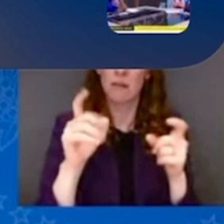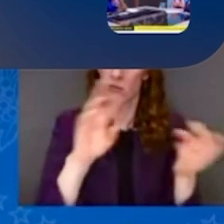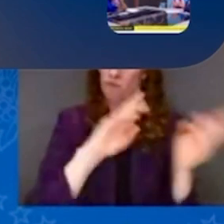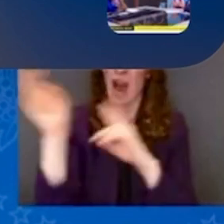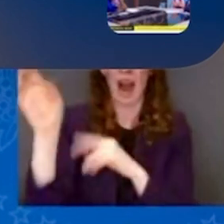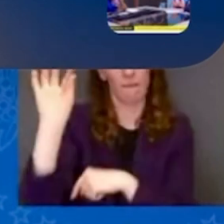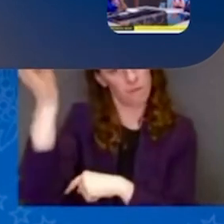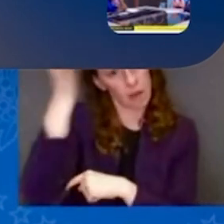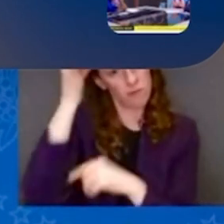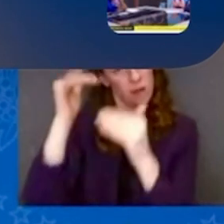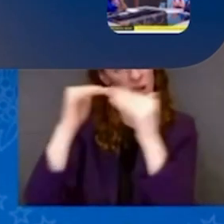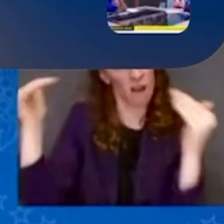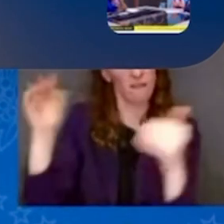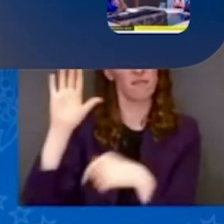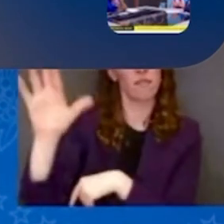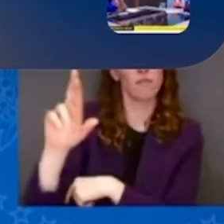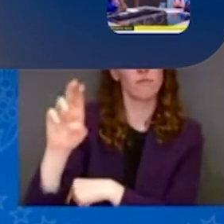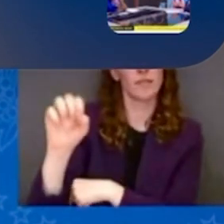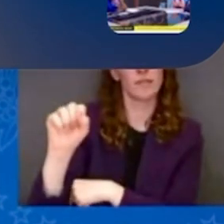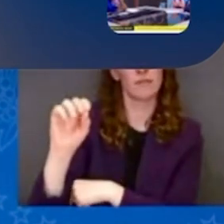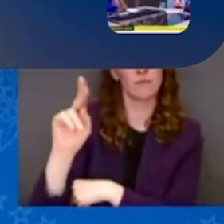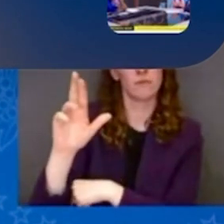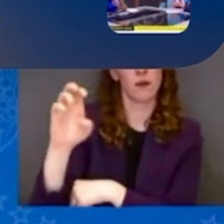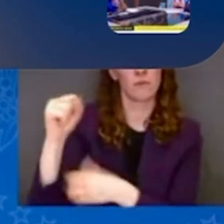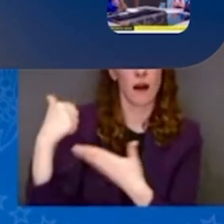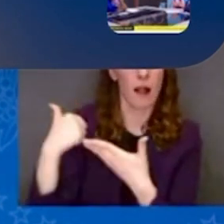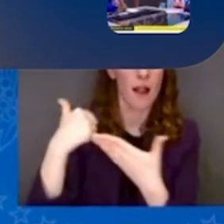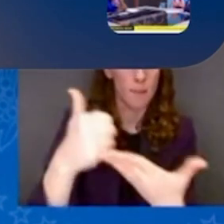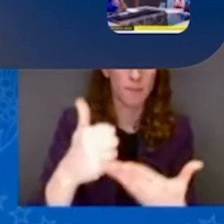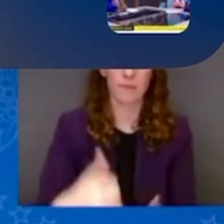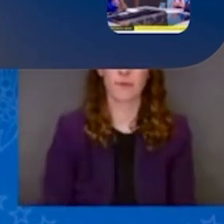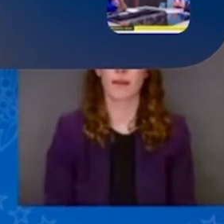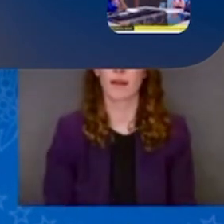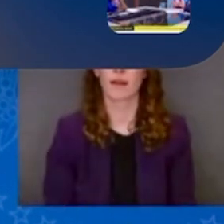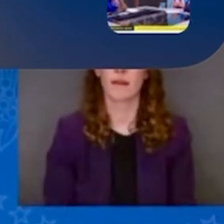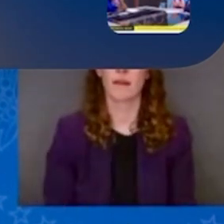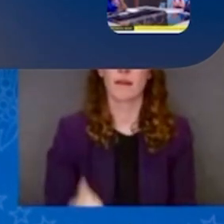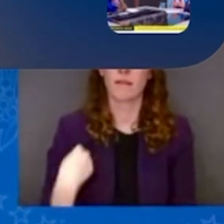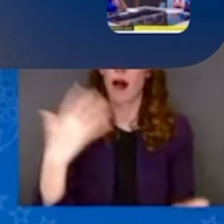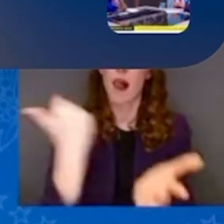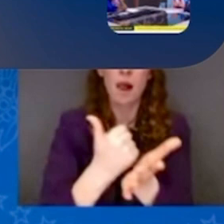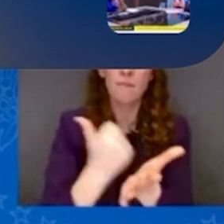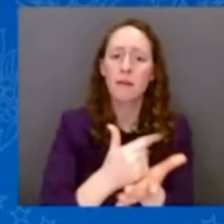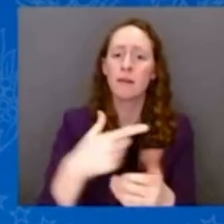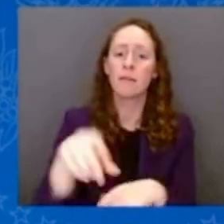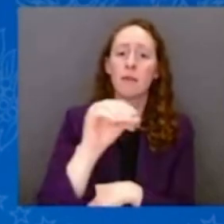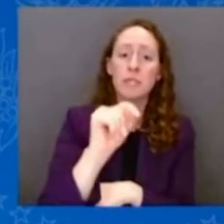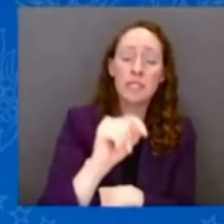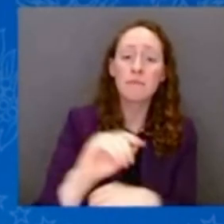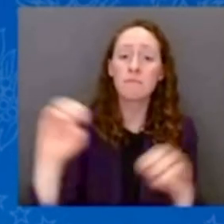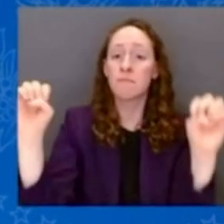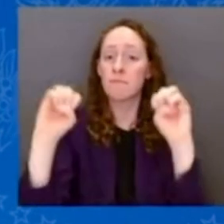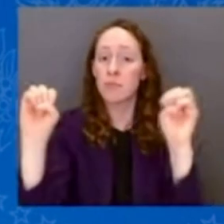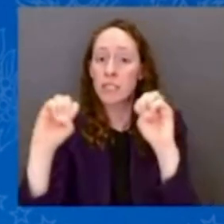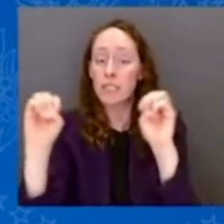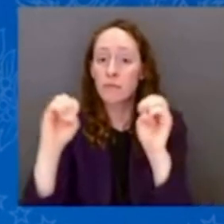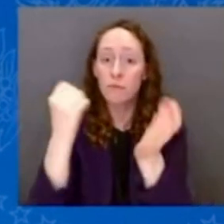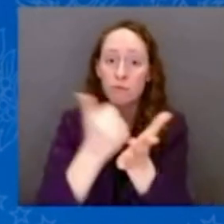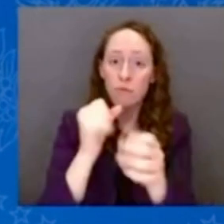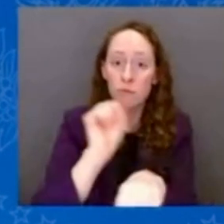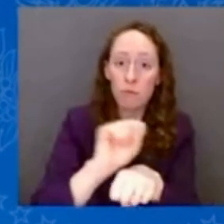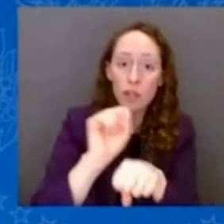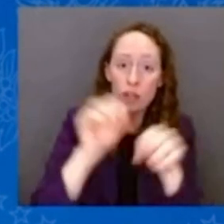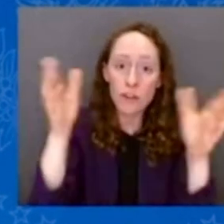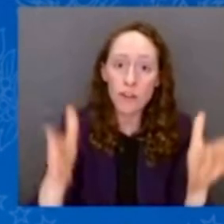providing funding to cover overtime for local emergency responders to cover the cost of removing all debris at 100